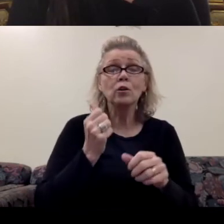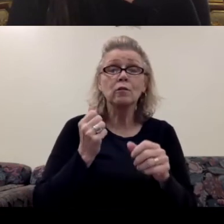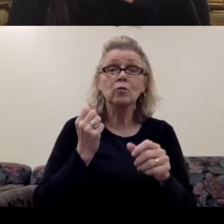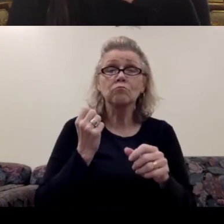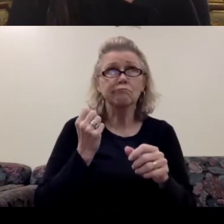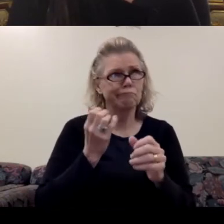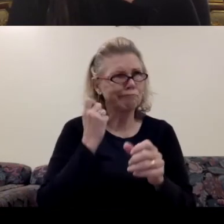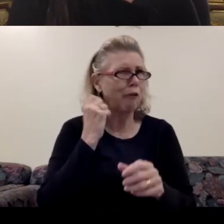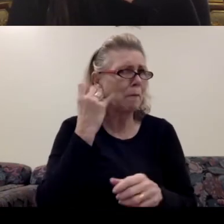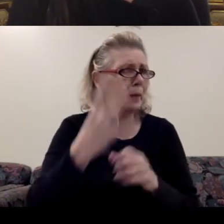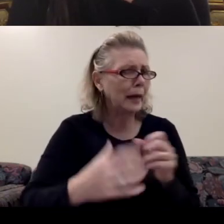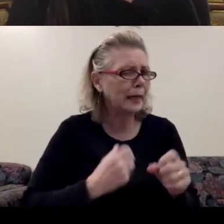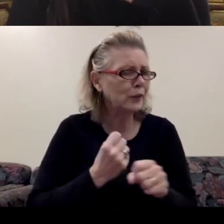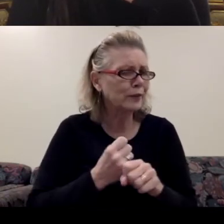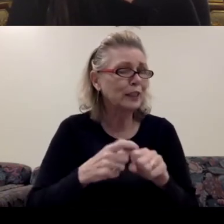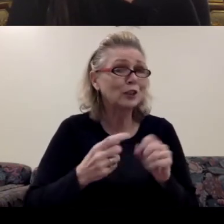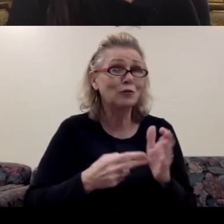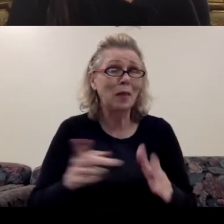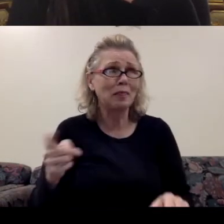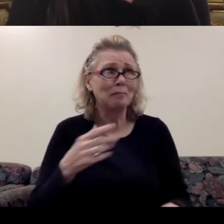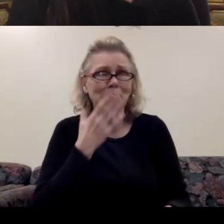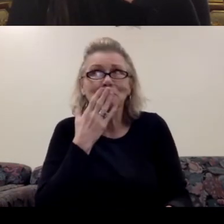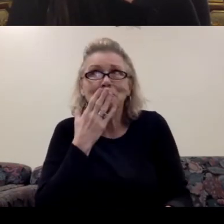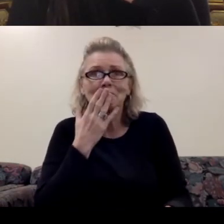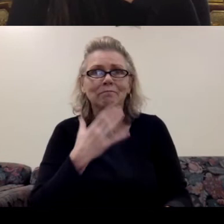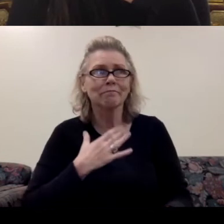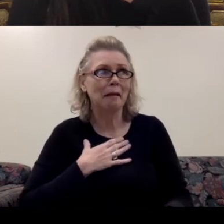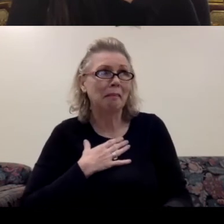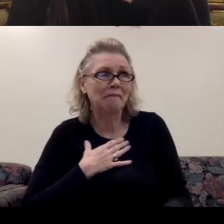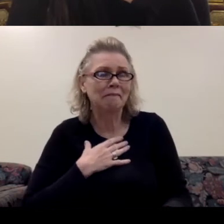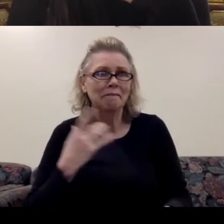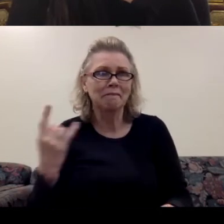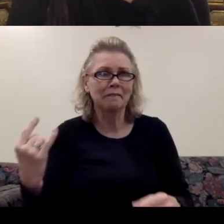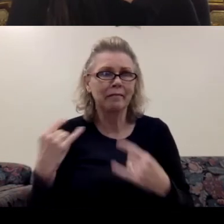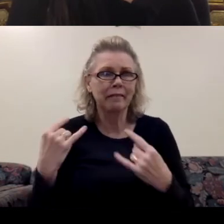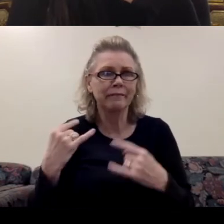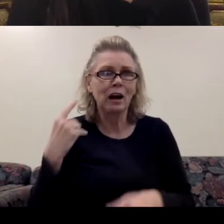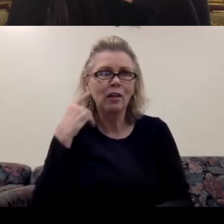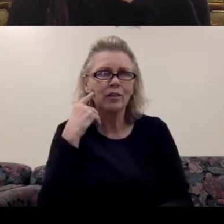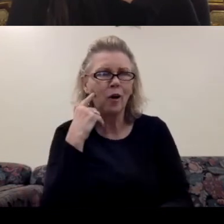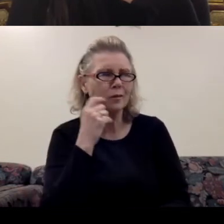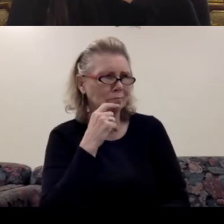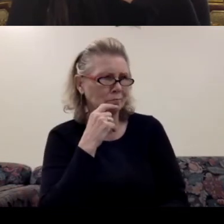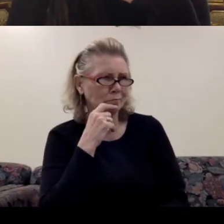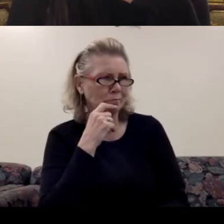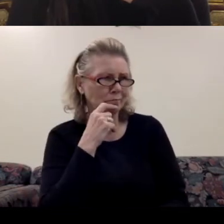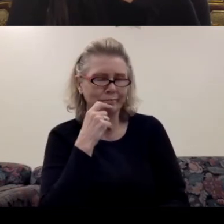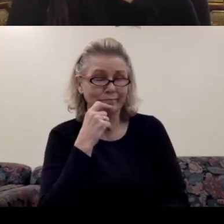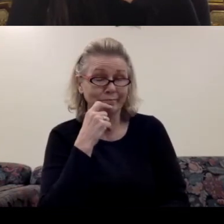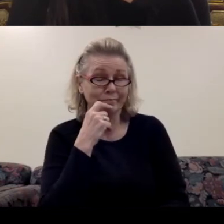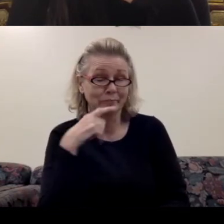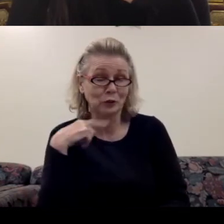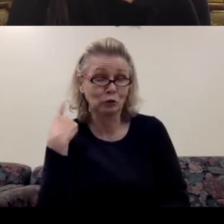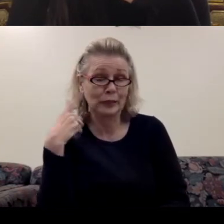in truth, they laughed. They thought, how crazy, how ridiculous.